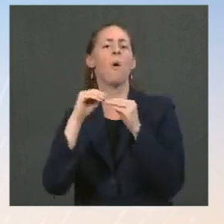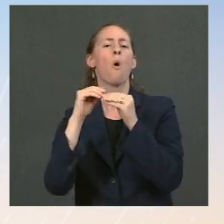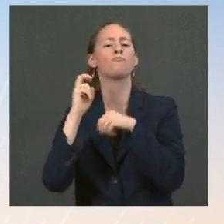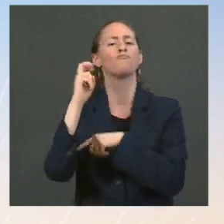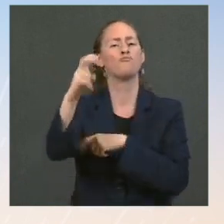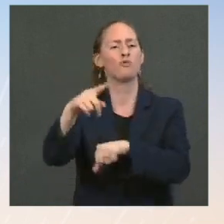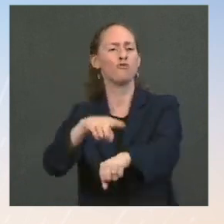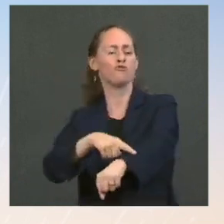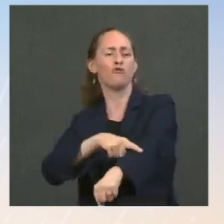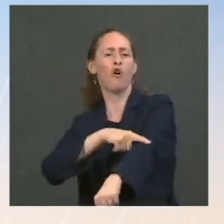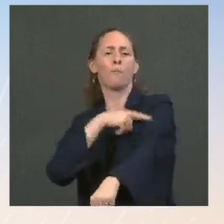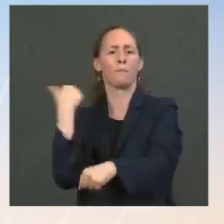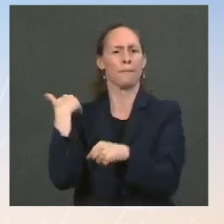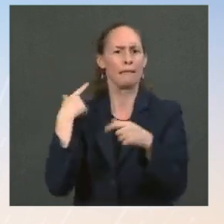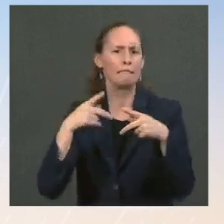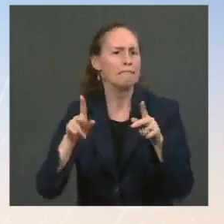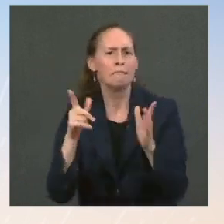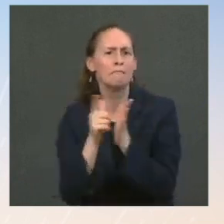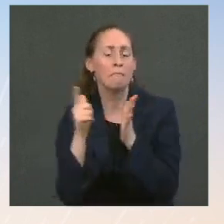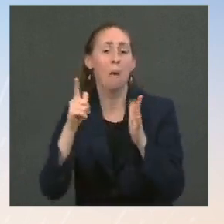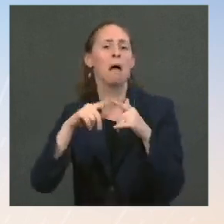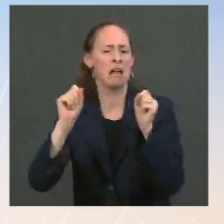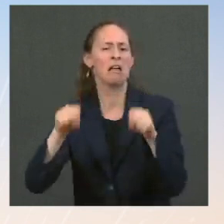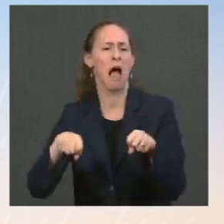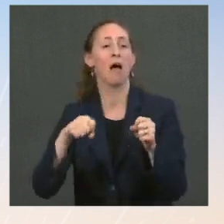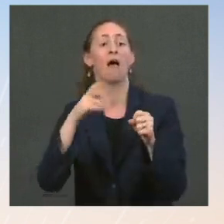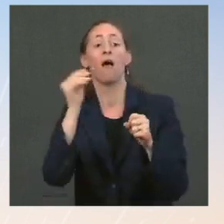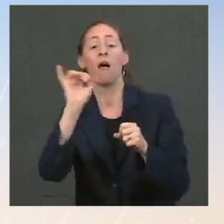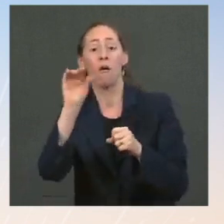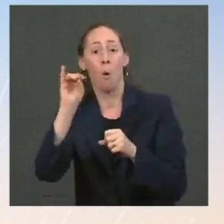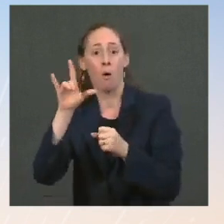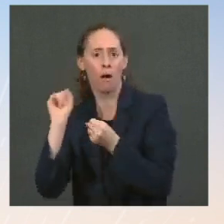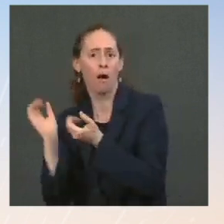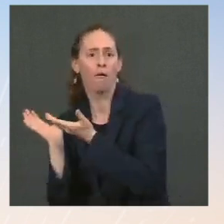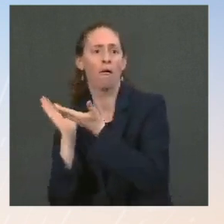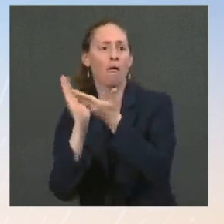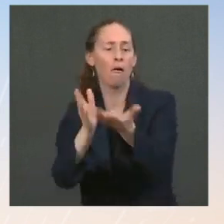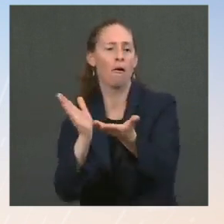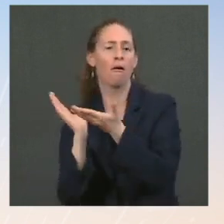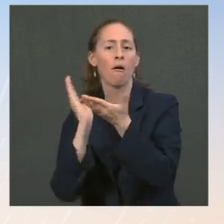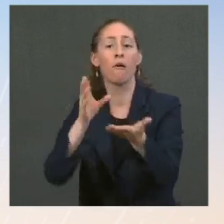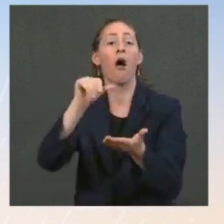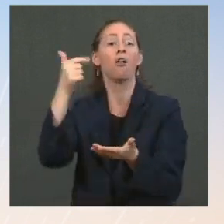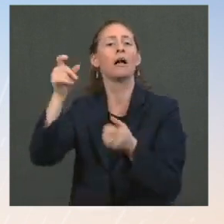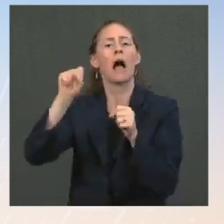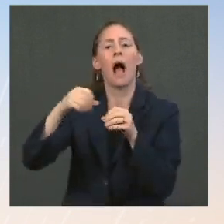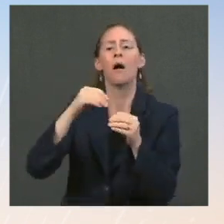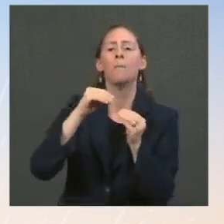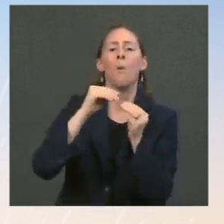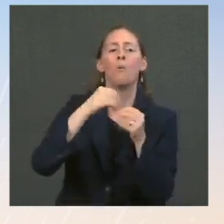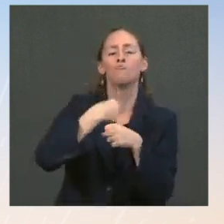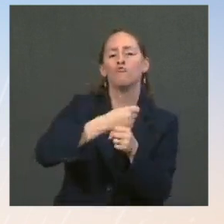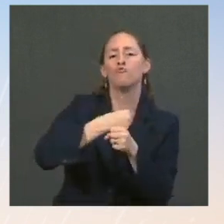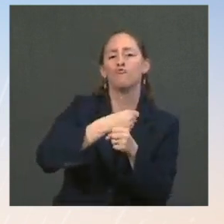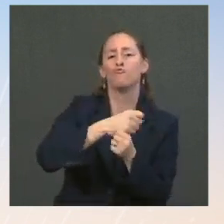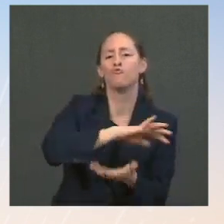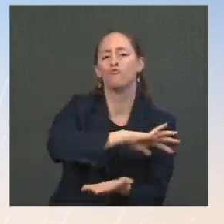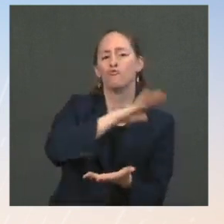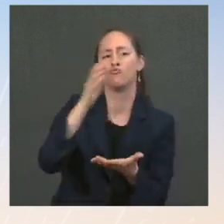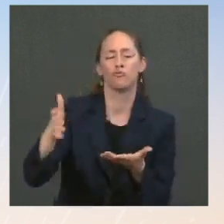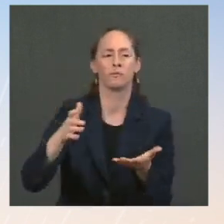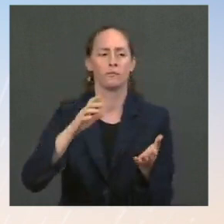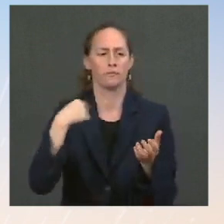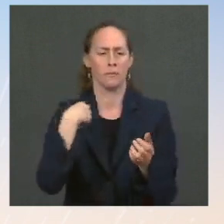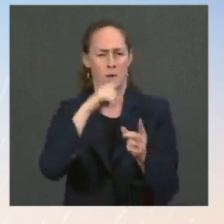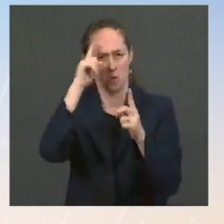of fuel, building materials, etc., in an effort to ensure this was not having an impact. And the last thing I would note is